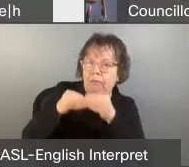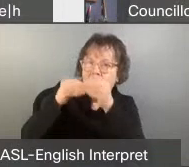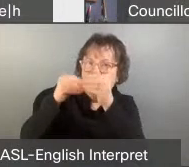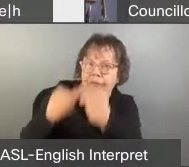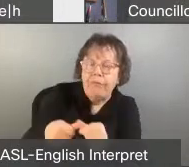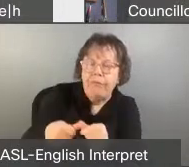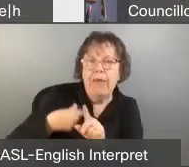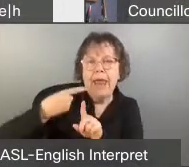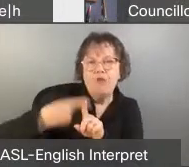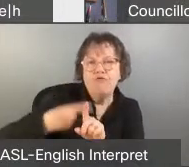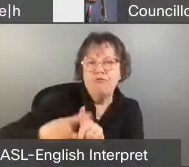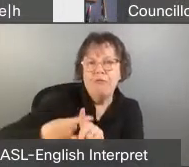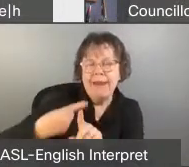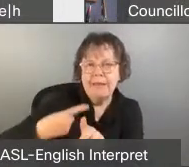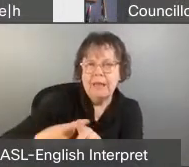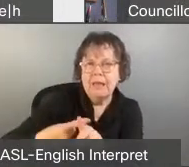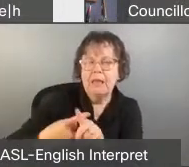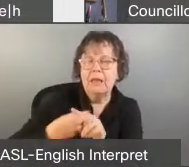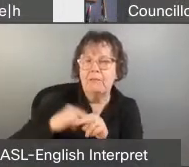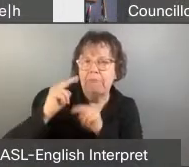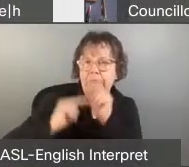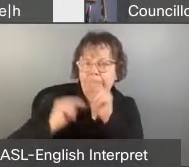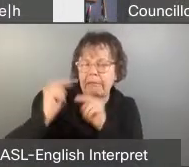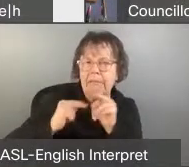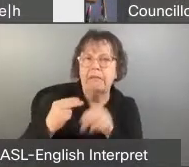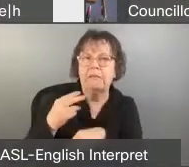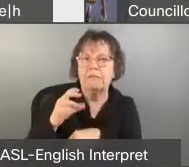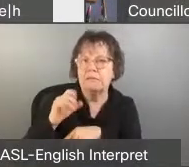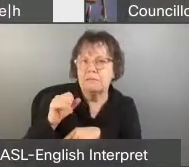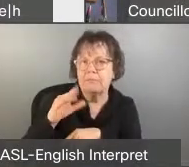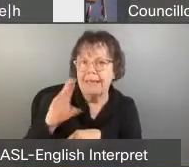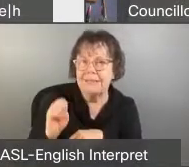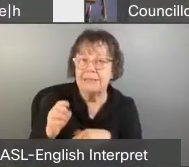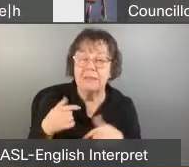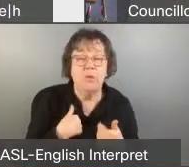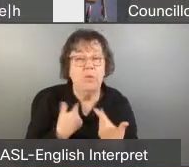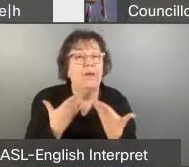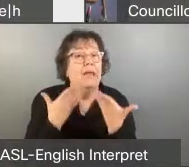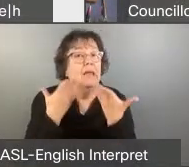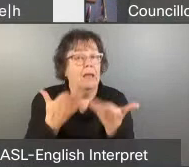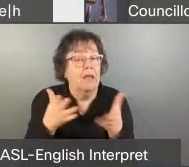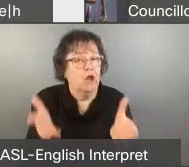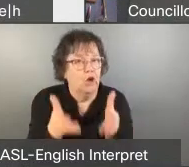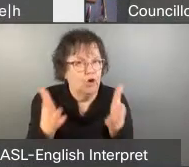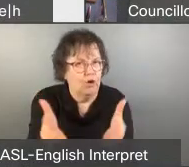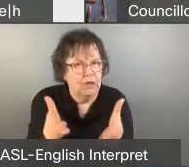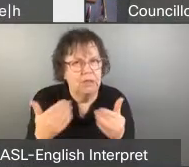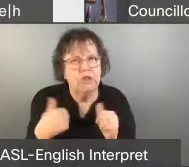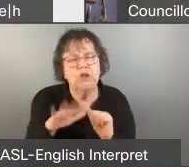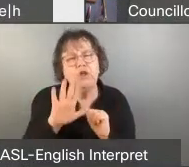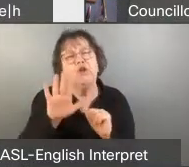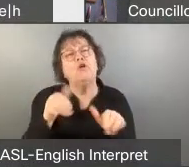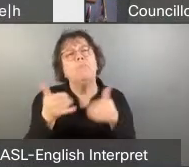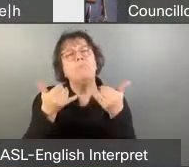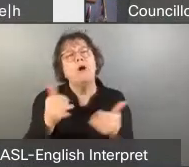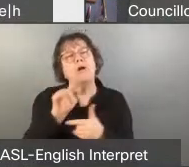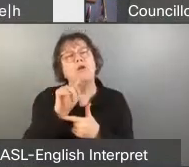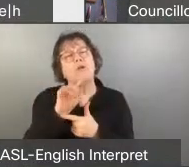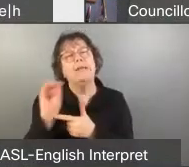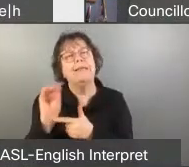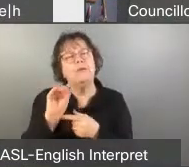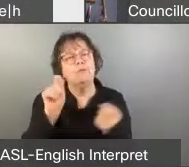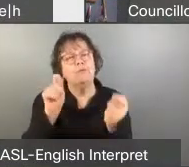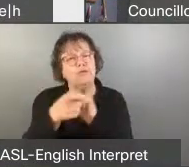has been the ultimate pilot in what we're suggesting the city does. With your modern TO changes coming to the city,